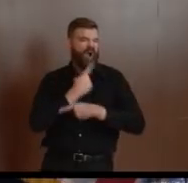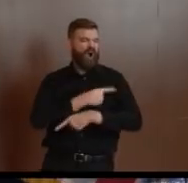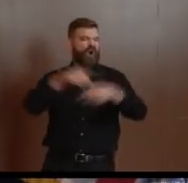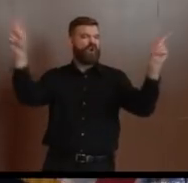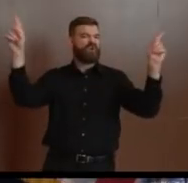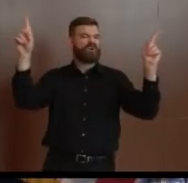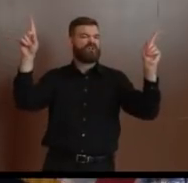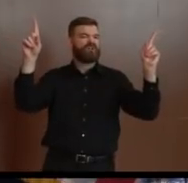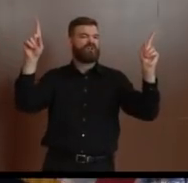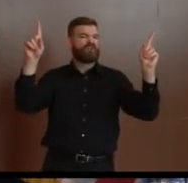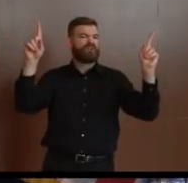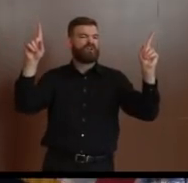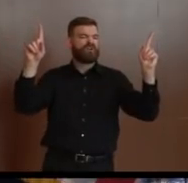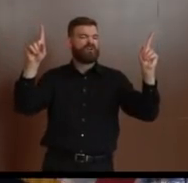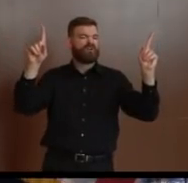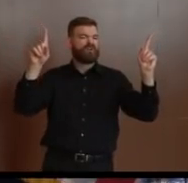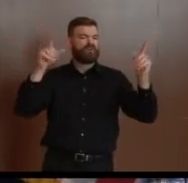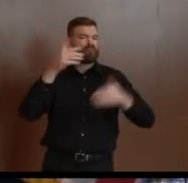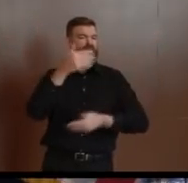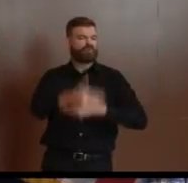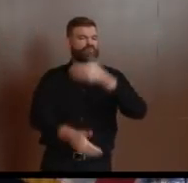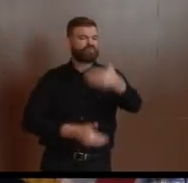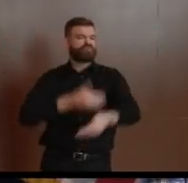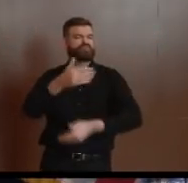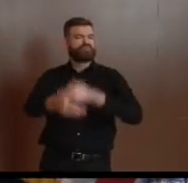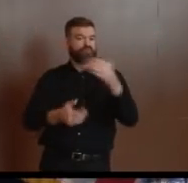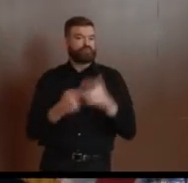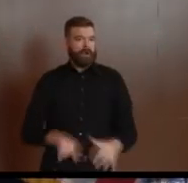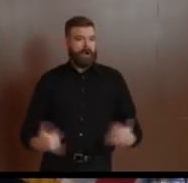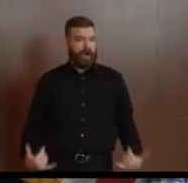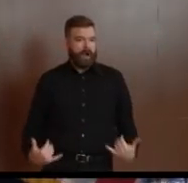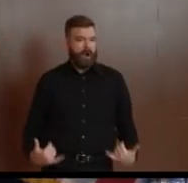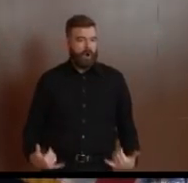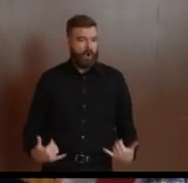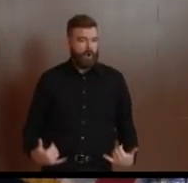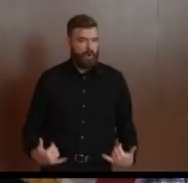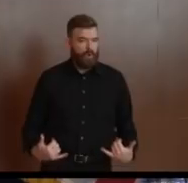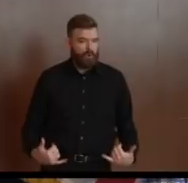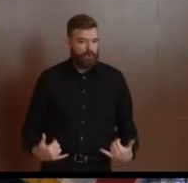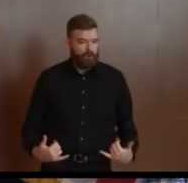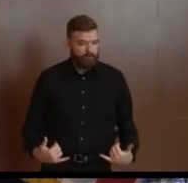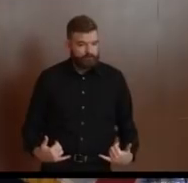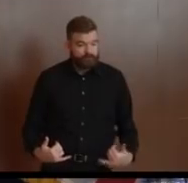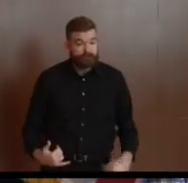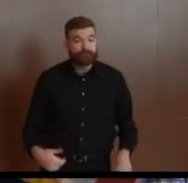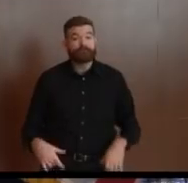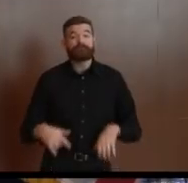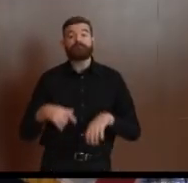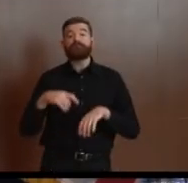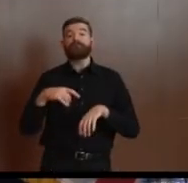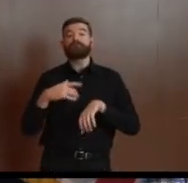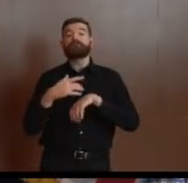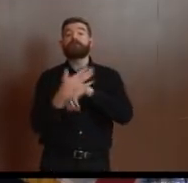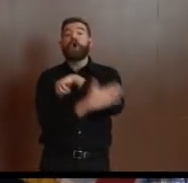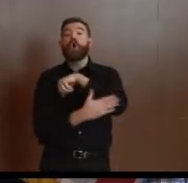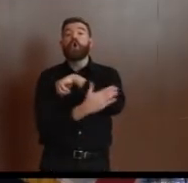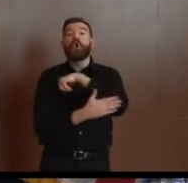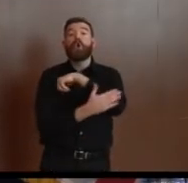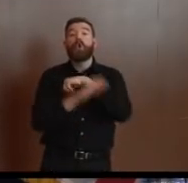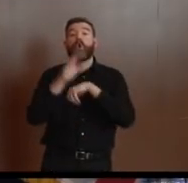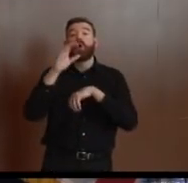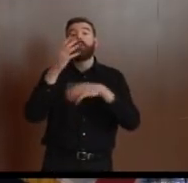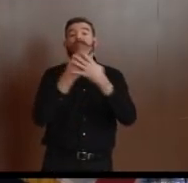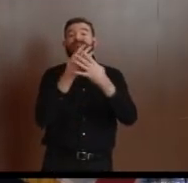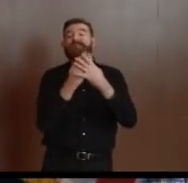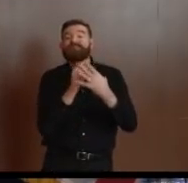offenders will be released from county jails to prevent the spread of coronavirus within our corrections system. This is a prudent measure, and all efforts